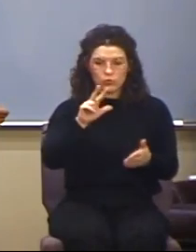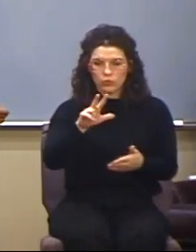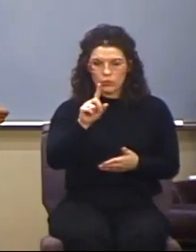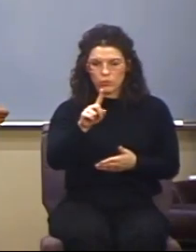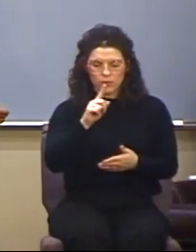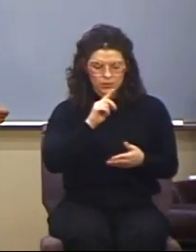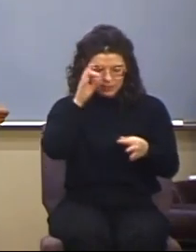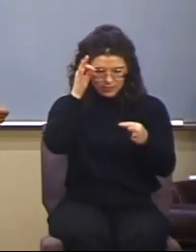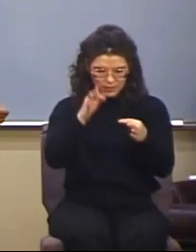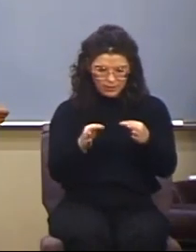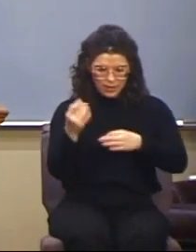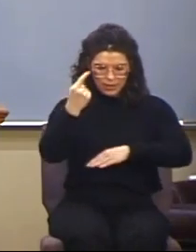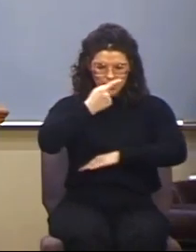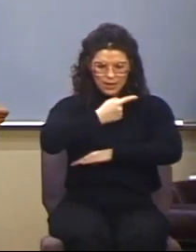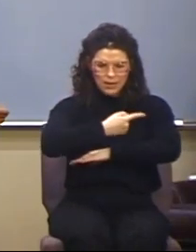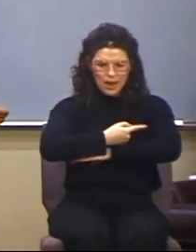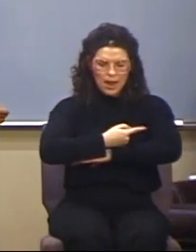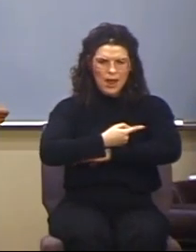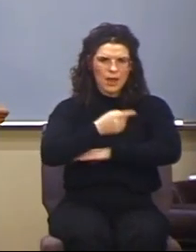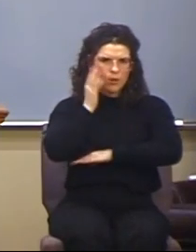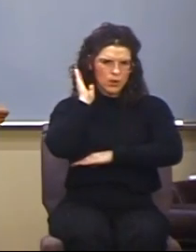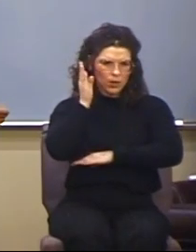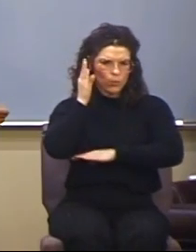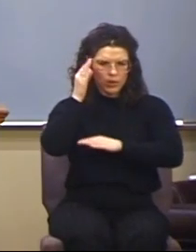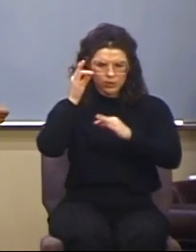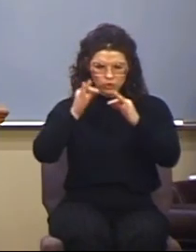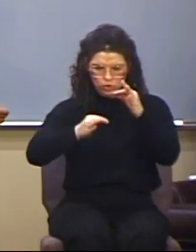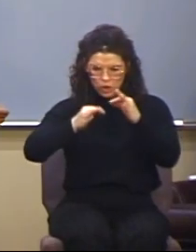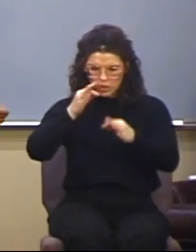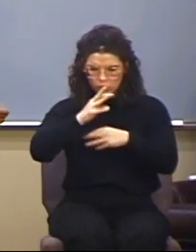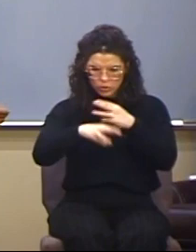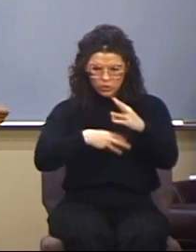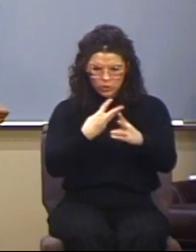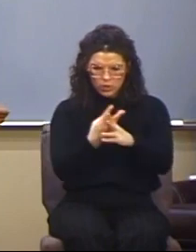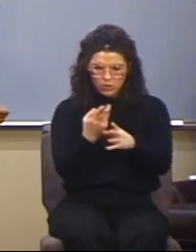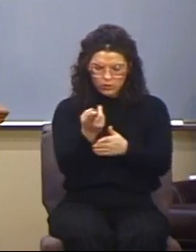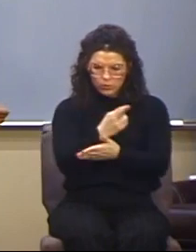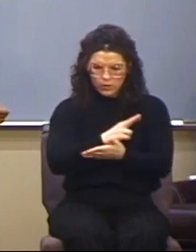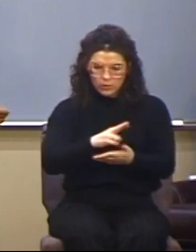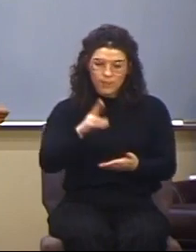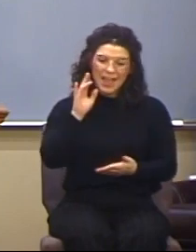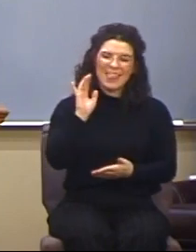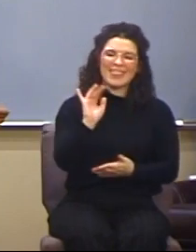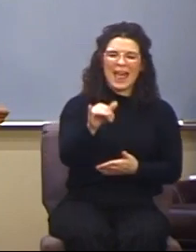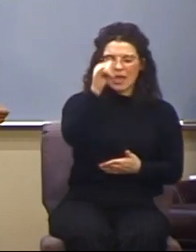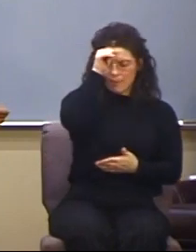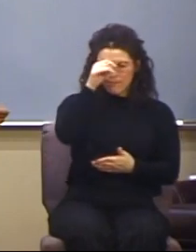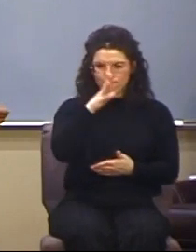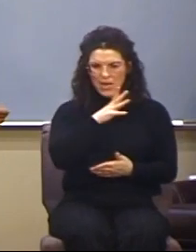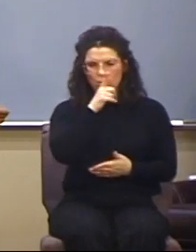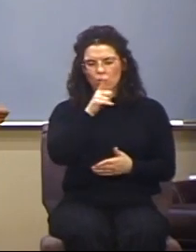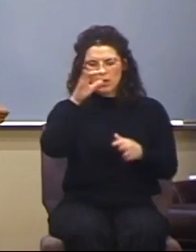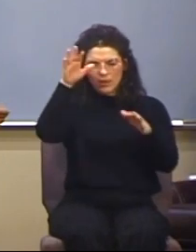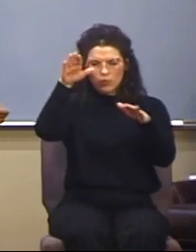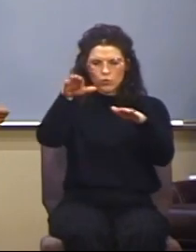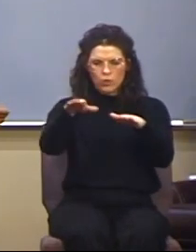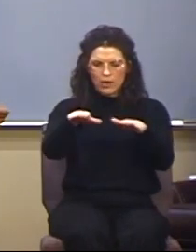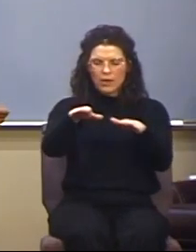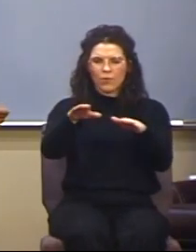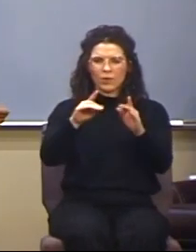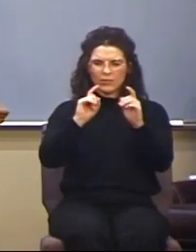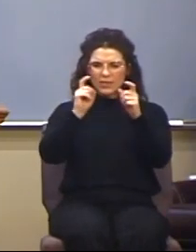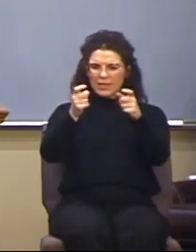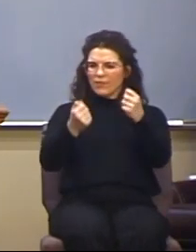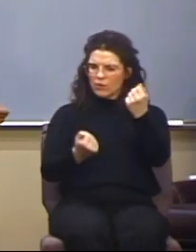hath appointed a day in the which he will judge the world in righteousness by that man whom he hath ordained, whereof he hath